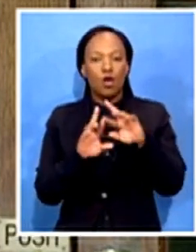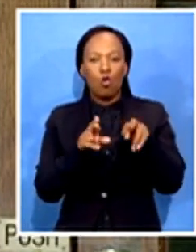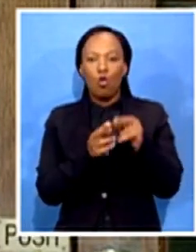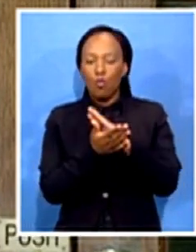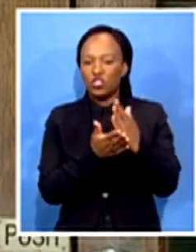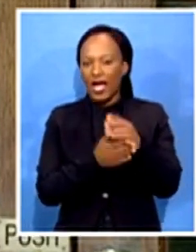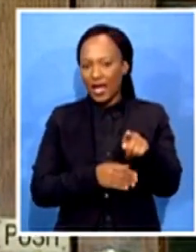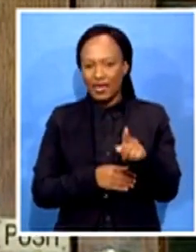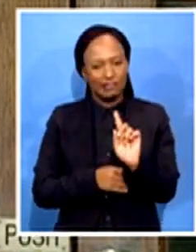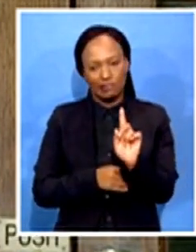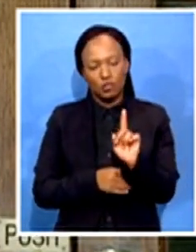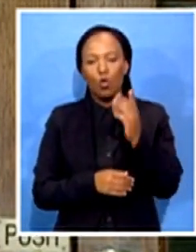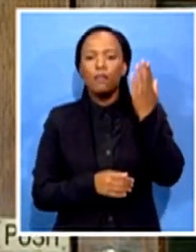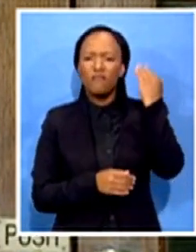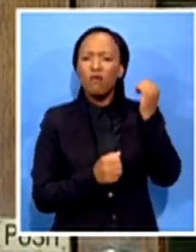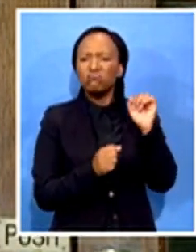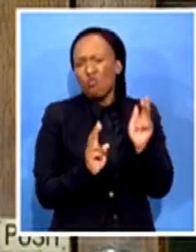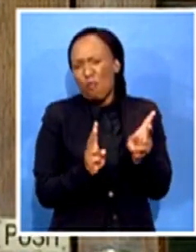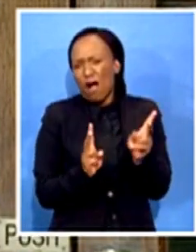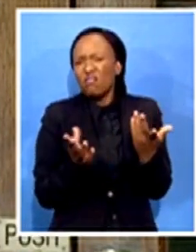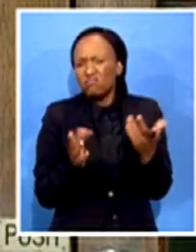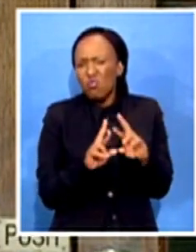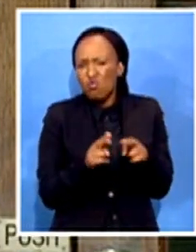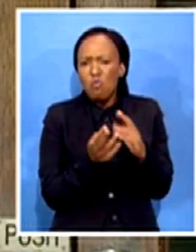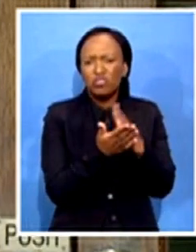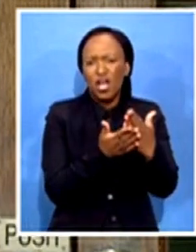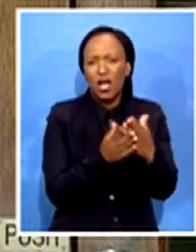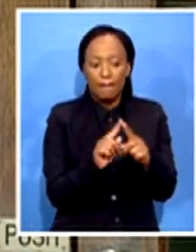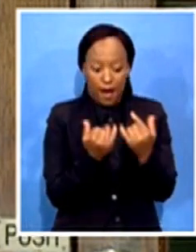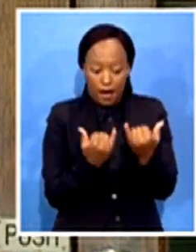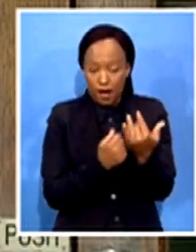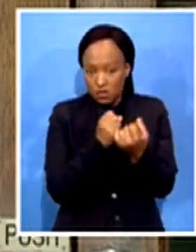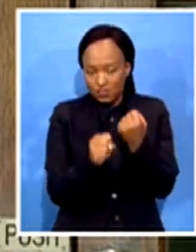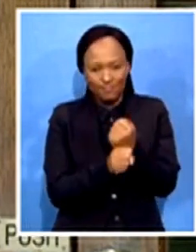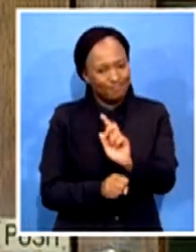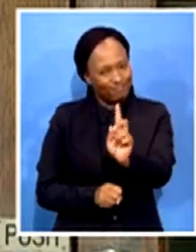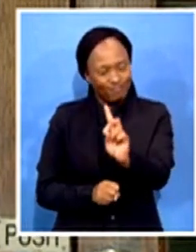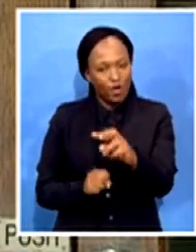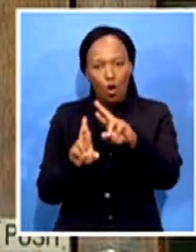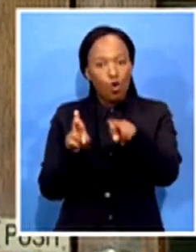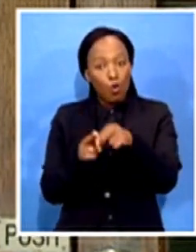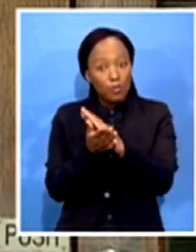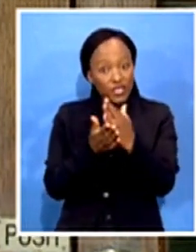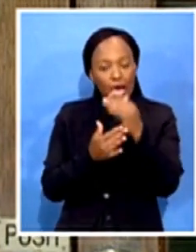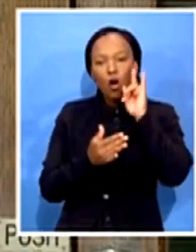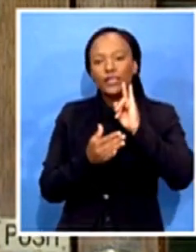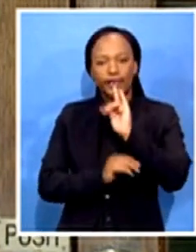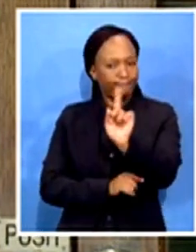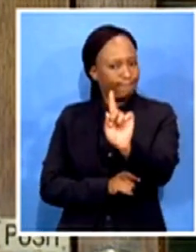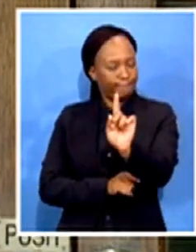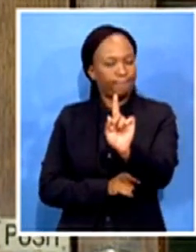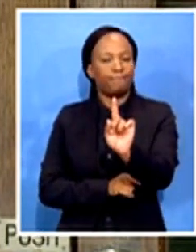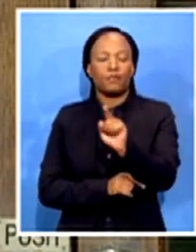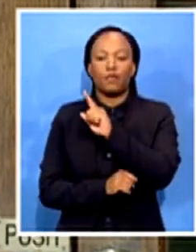they will not share room to make sure that there is no any. We are not taking energy. So, we are confident that the system that we have put in place